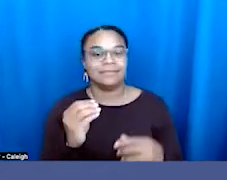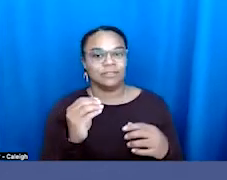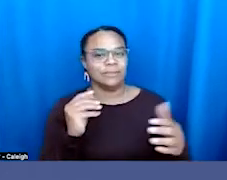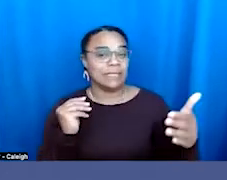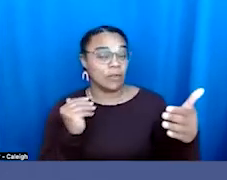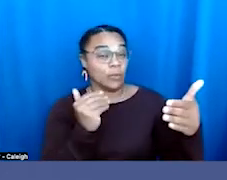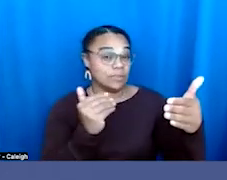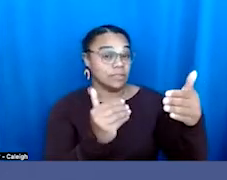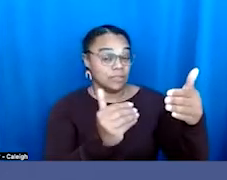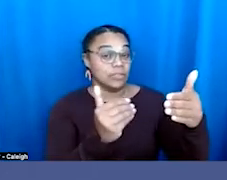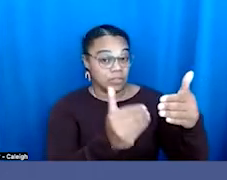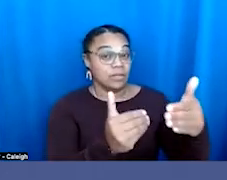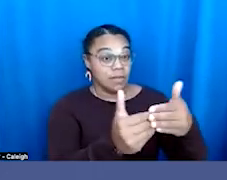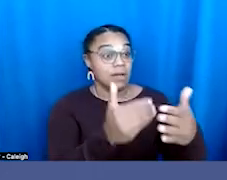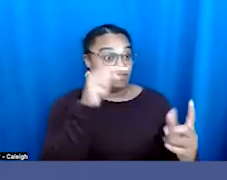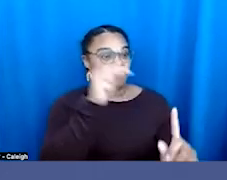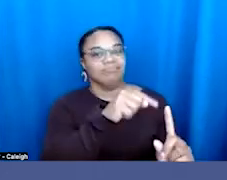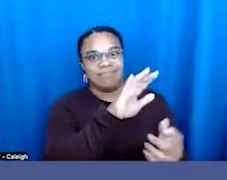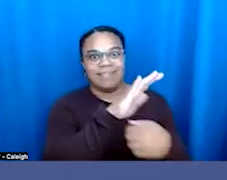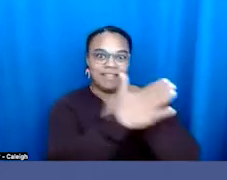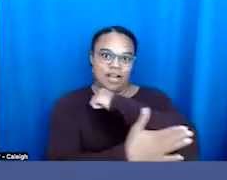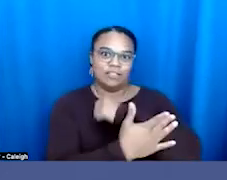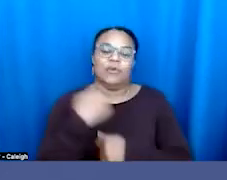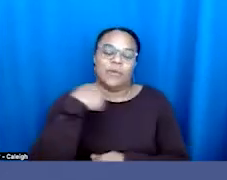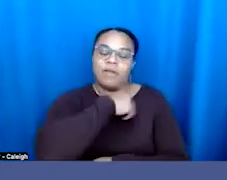closer to the country all of us deserve the right to be born into.